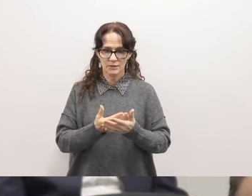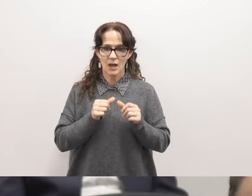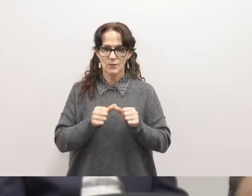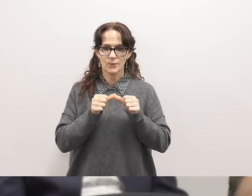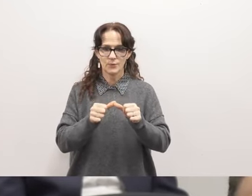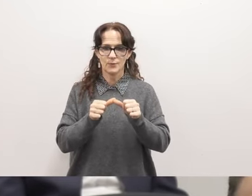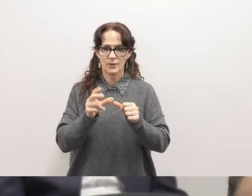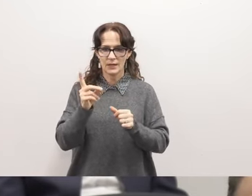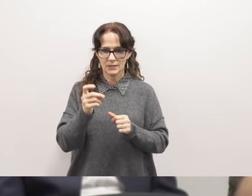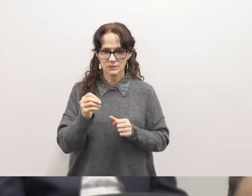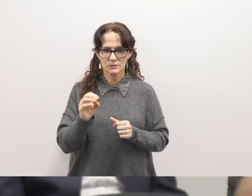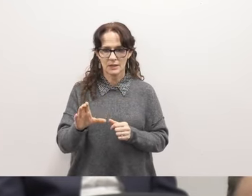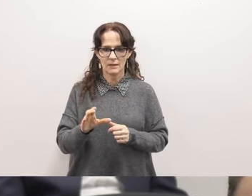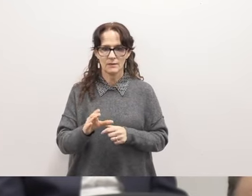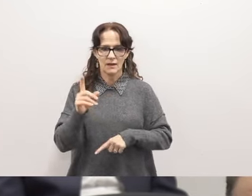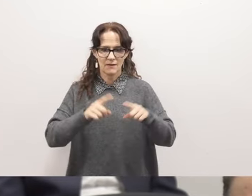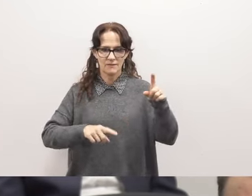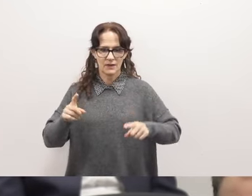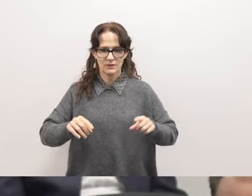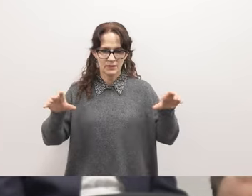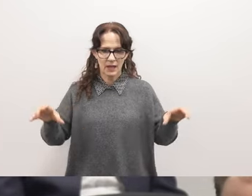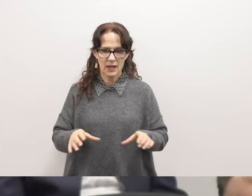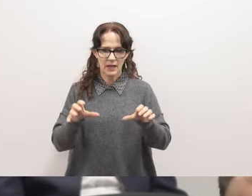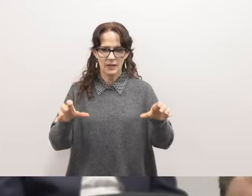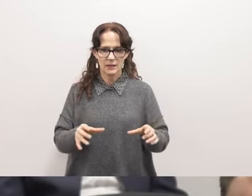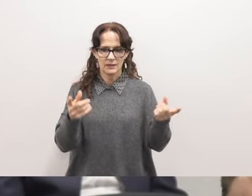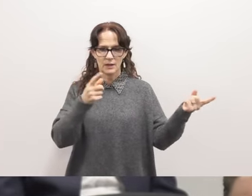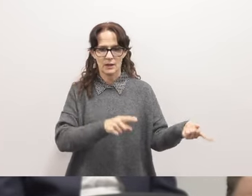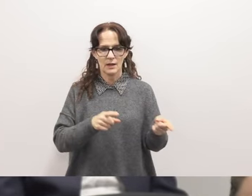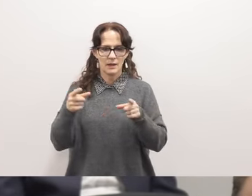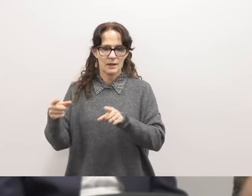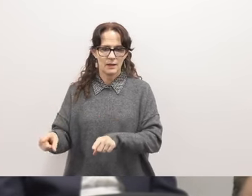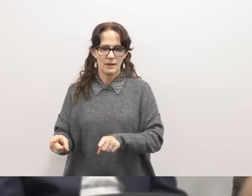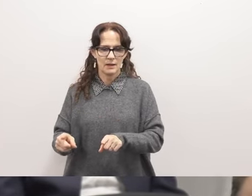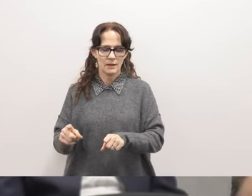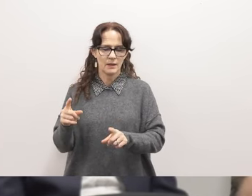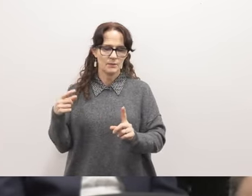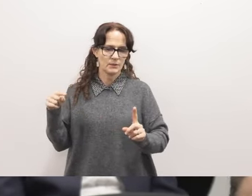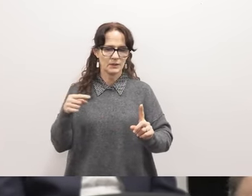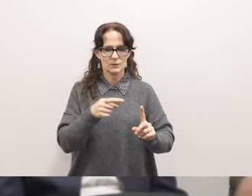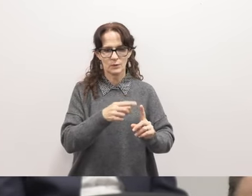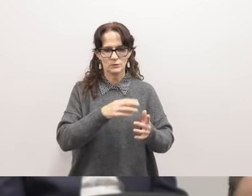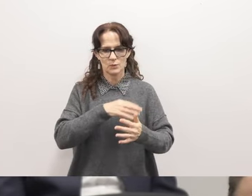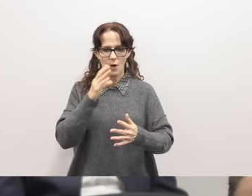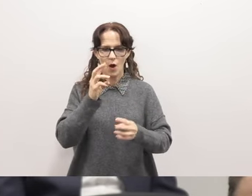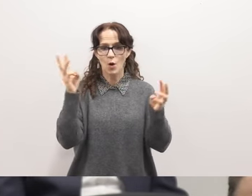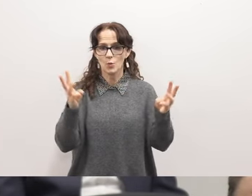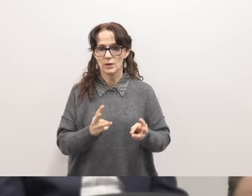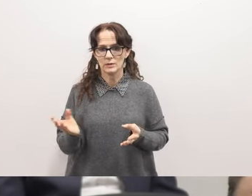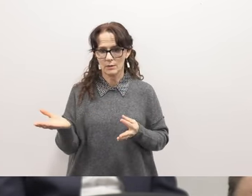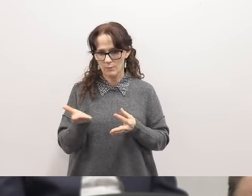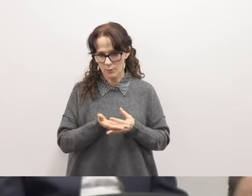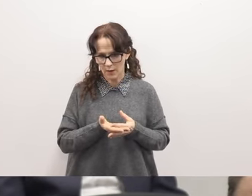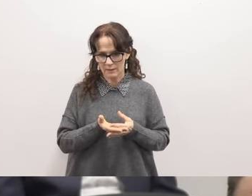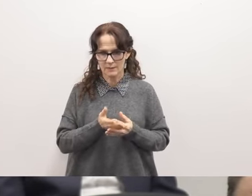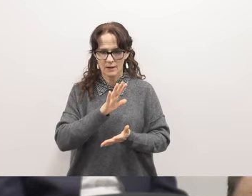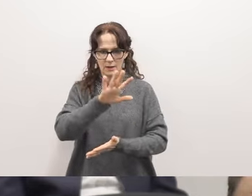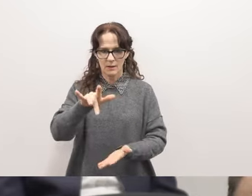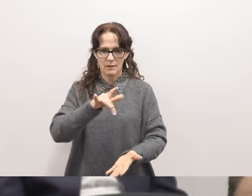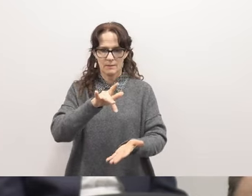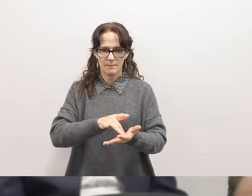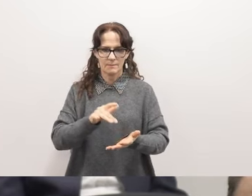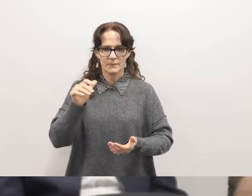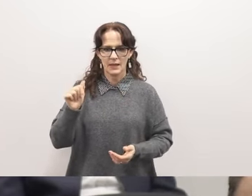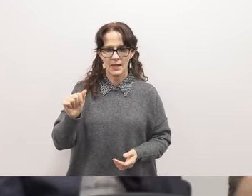december various millican activities are taking place as we head towards winter break we are currently in the middle of our